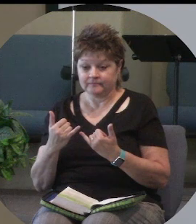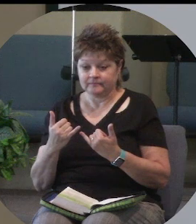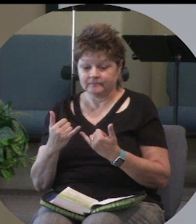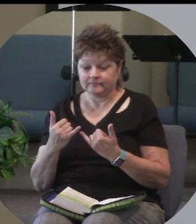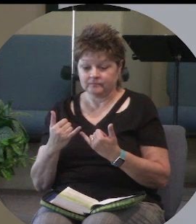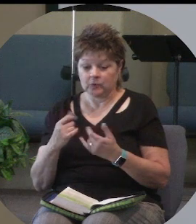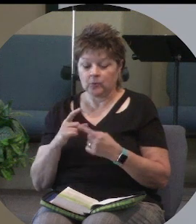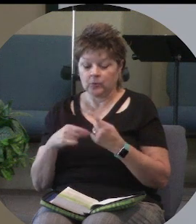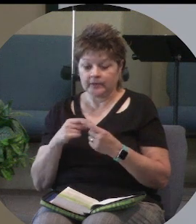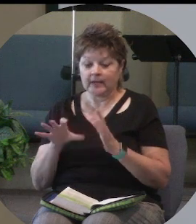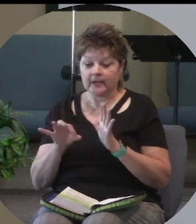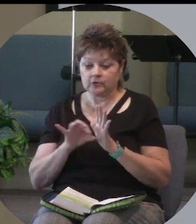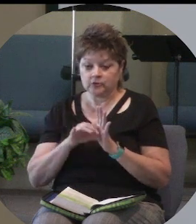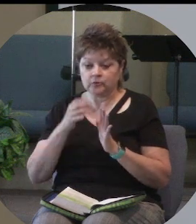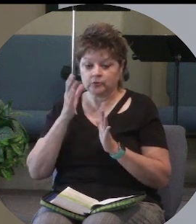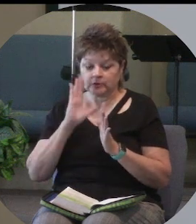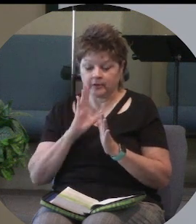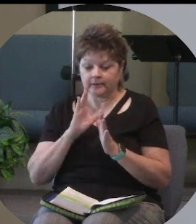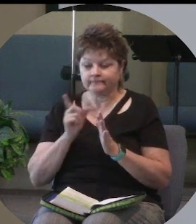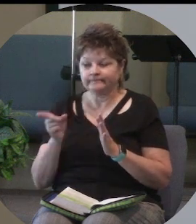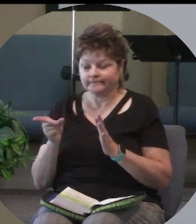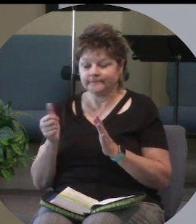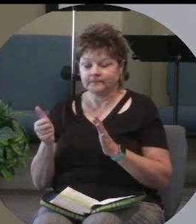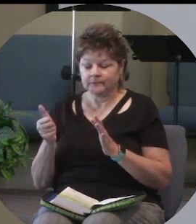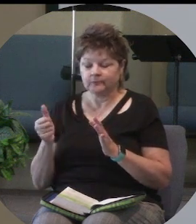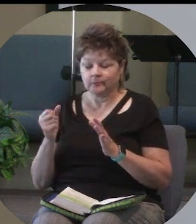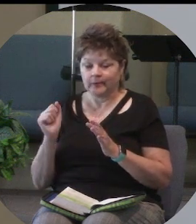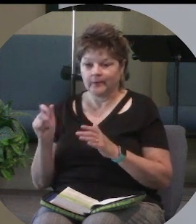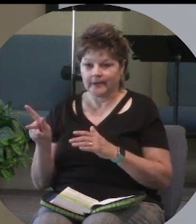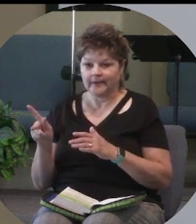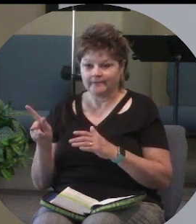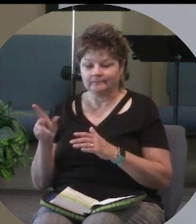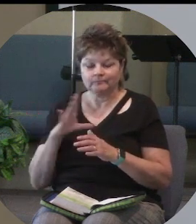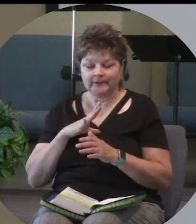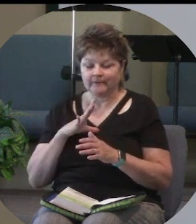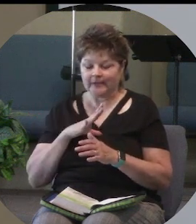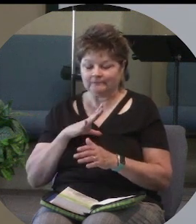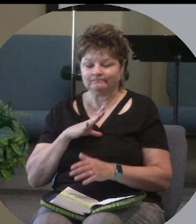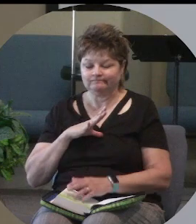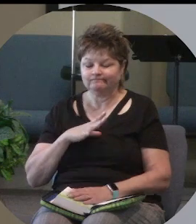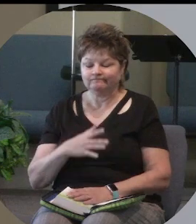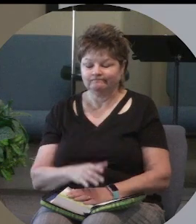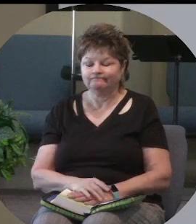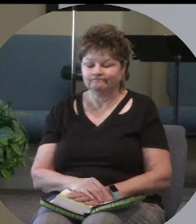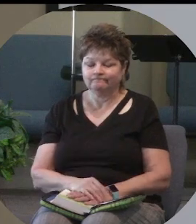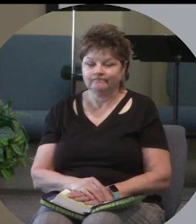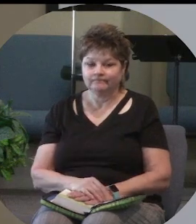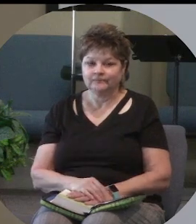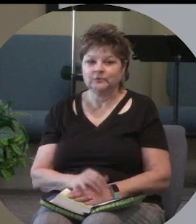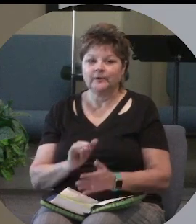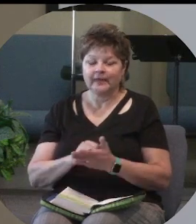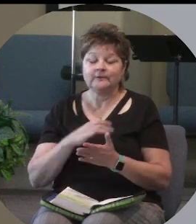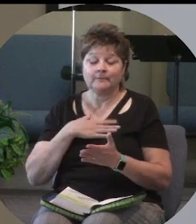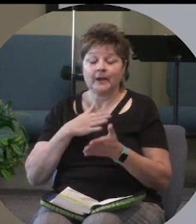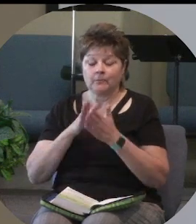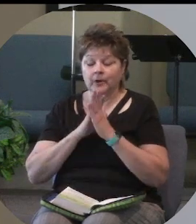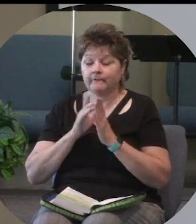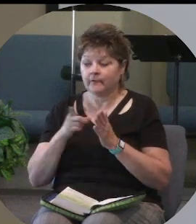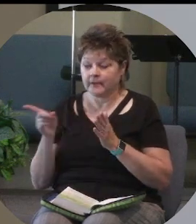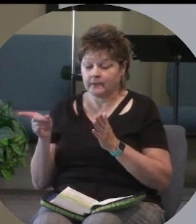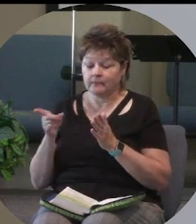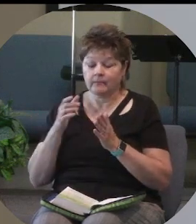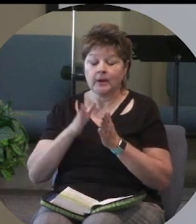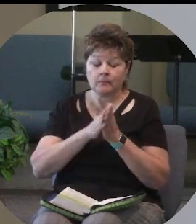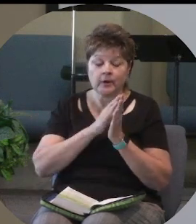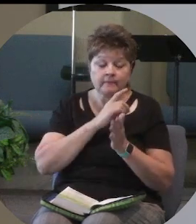when they choose God they'll be all right they'll be fine so that's my prayer for them it's my prayer for